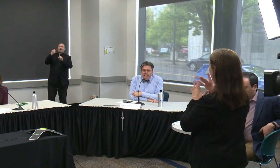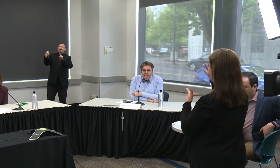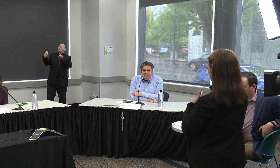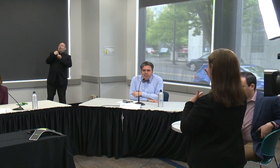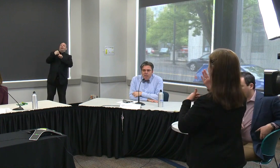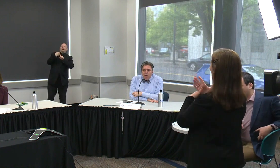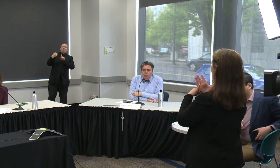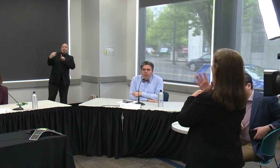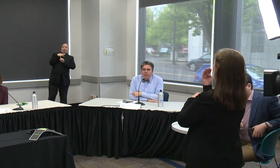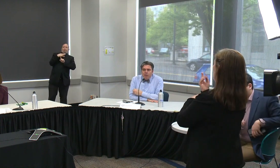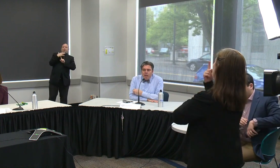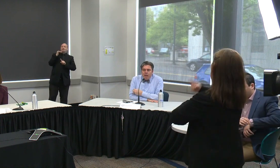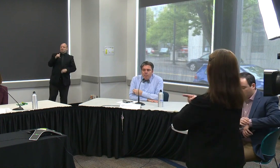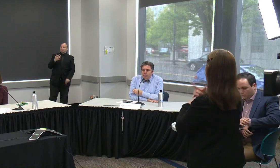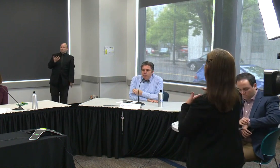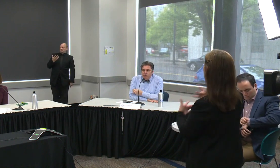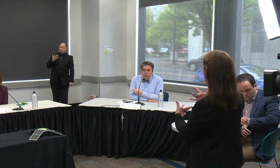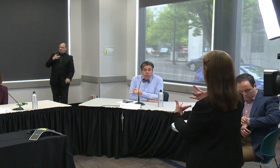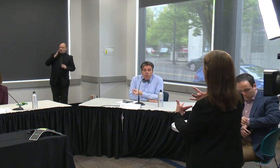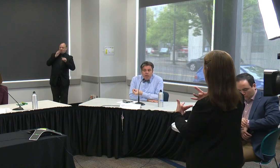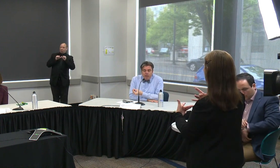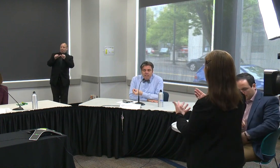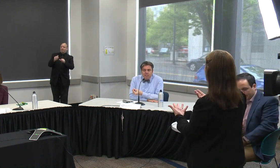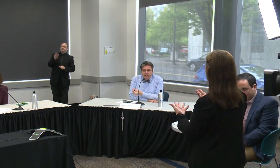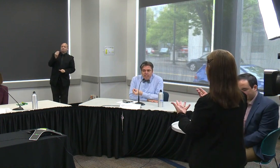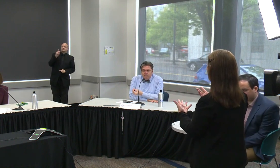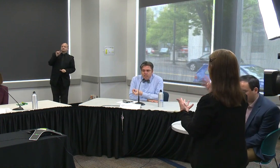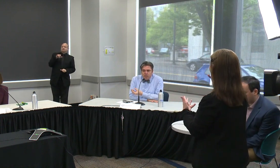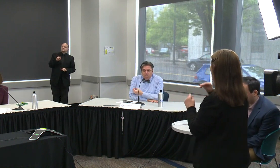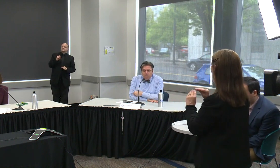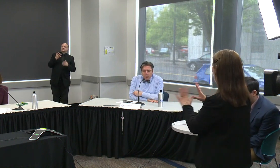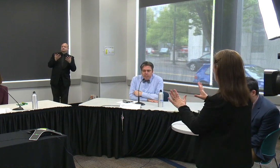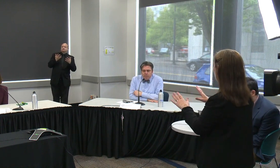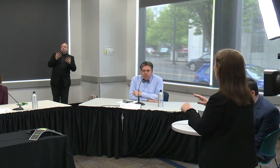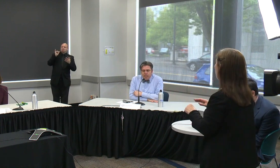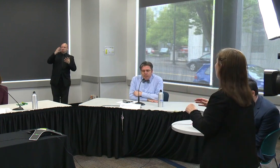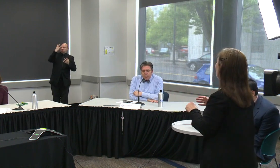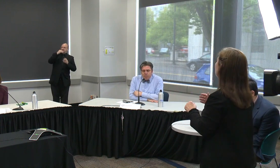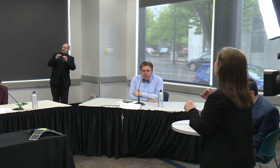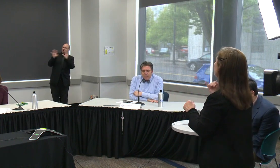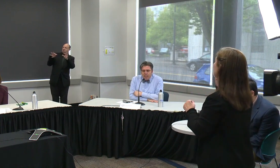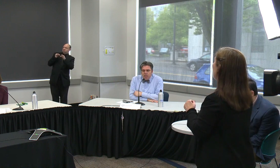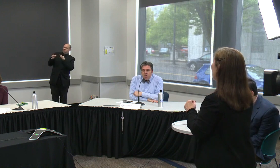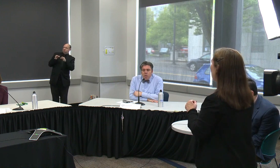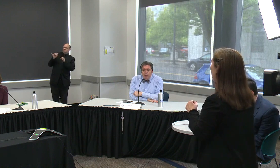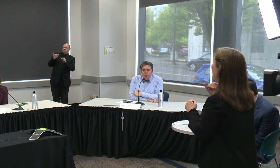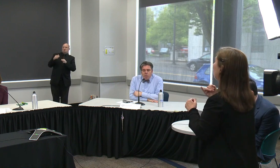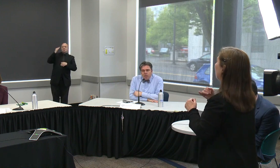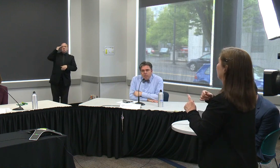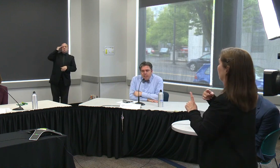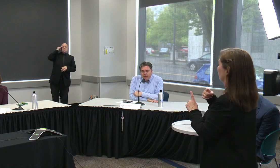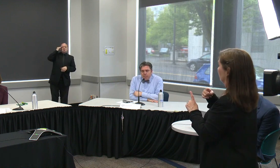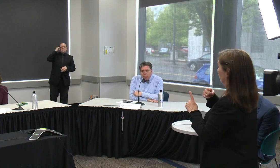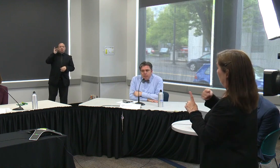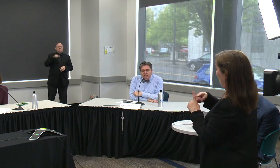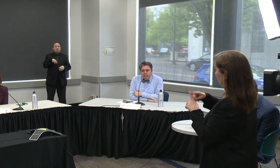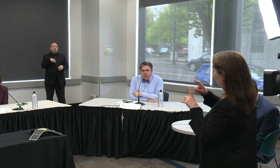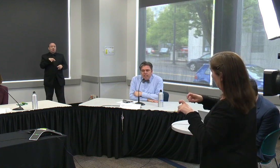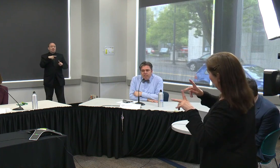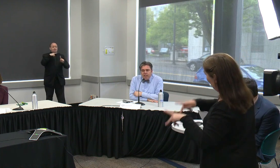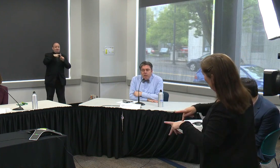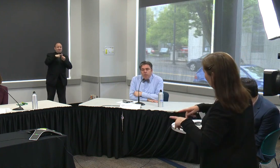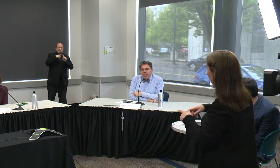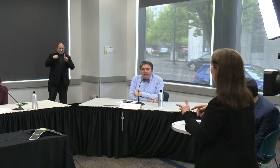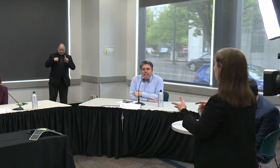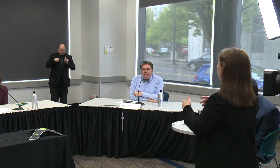covet 19 we um through a positive test a referral in from their health care provider we will work with them quickly